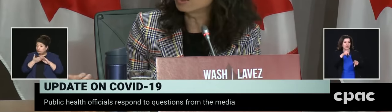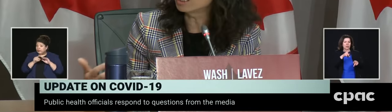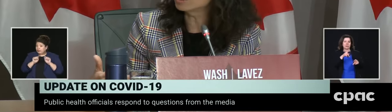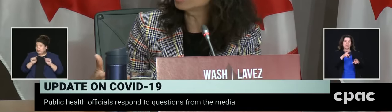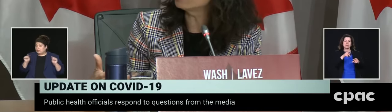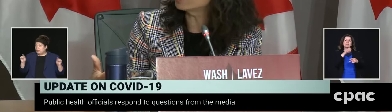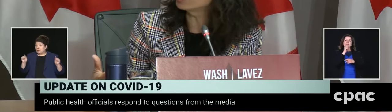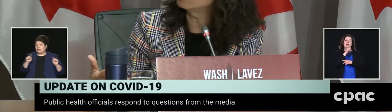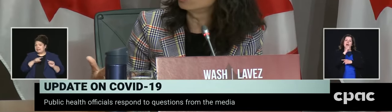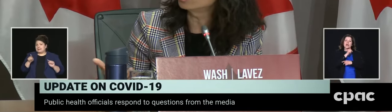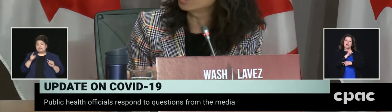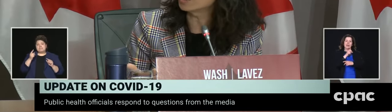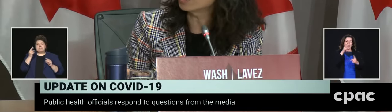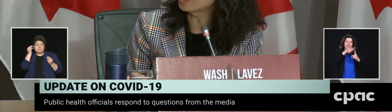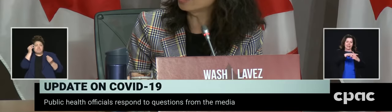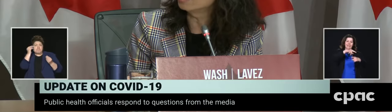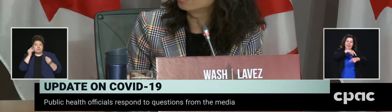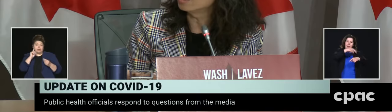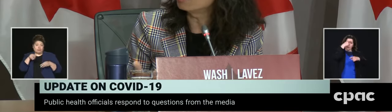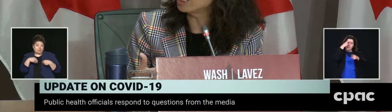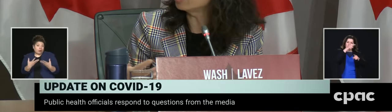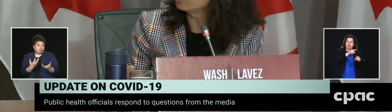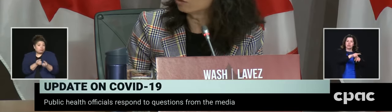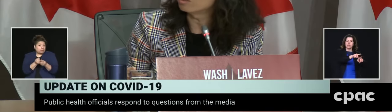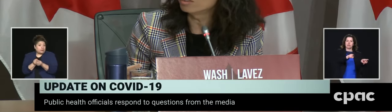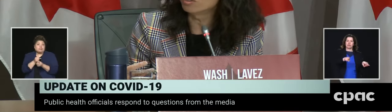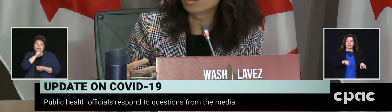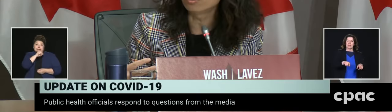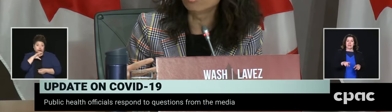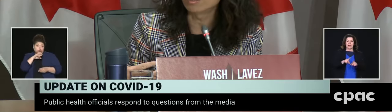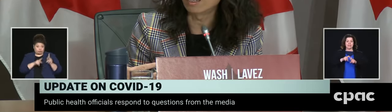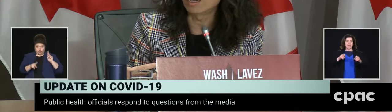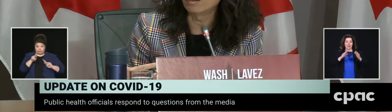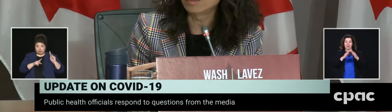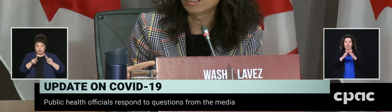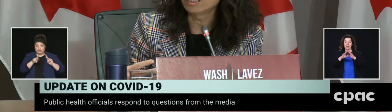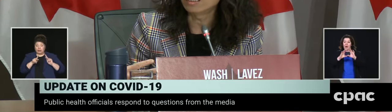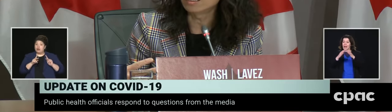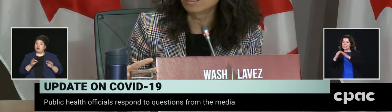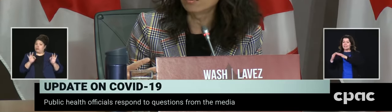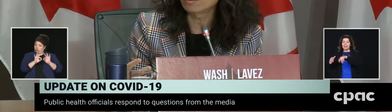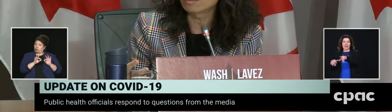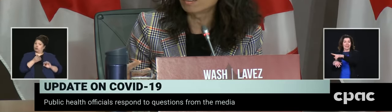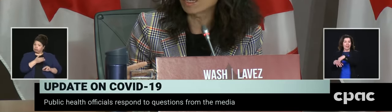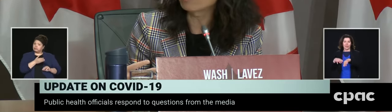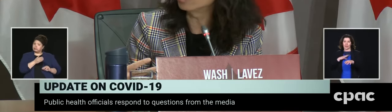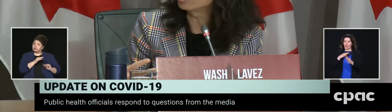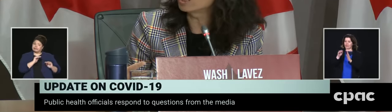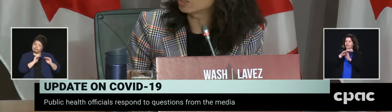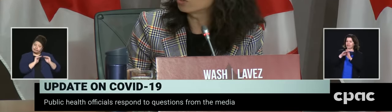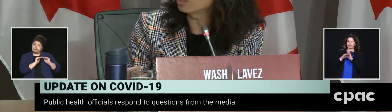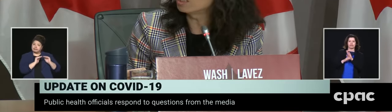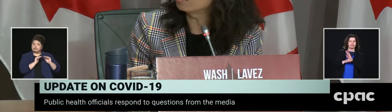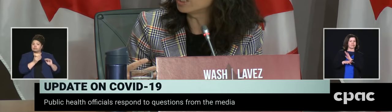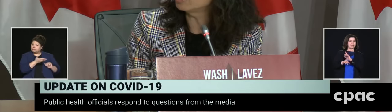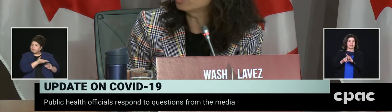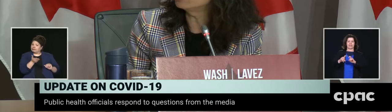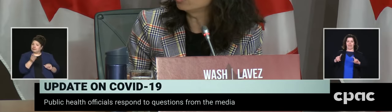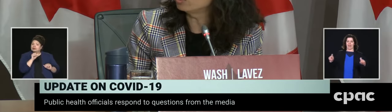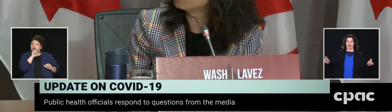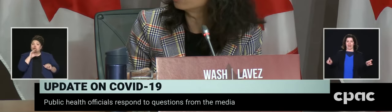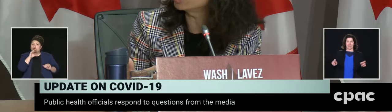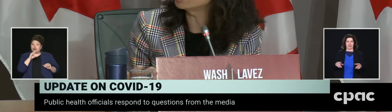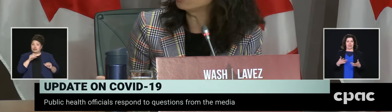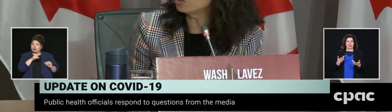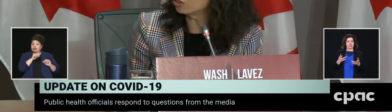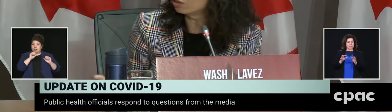because it is very important that they be able to have those connections and be able